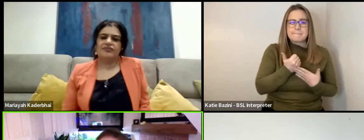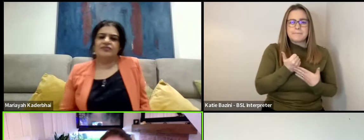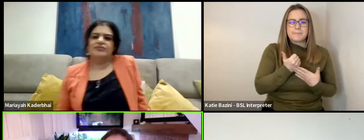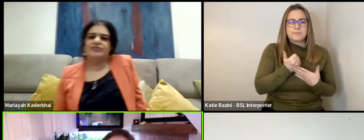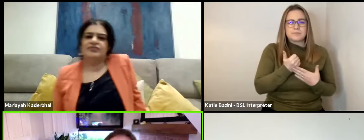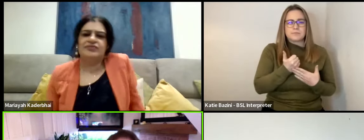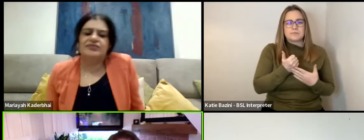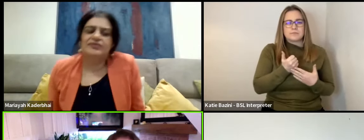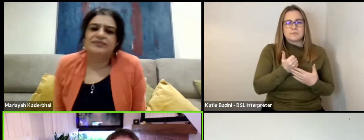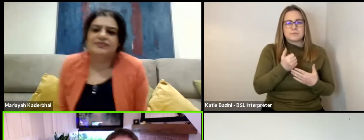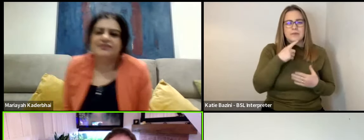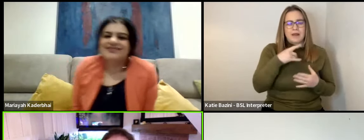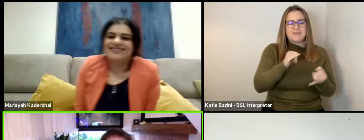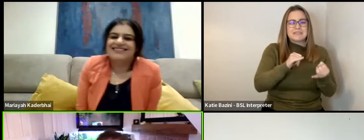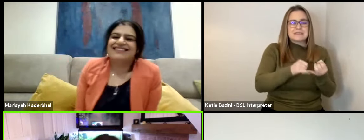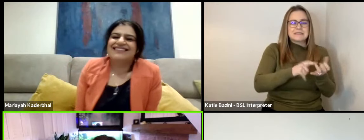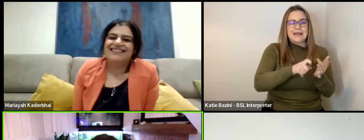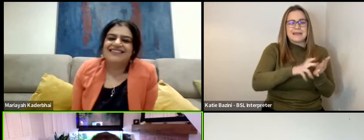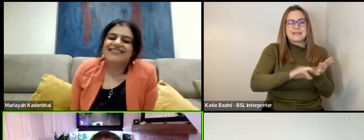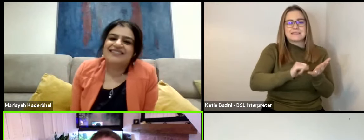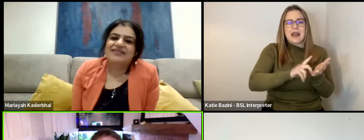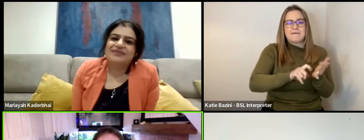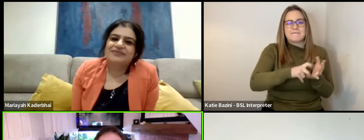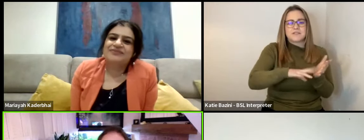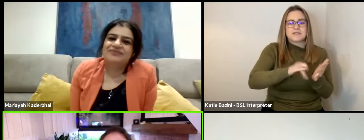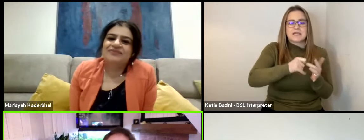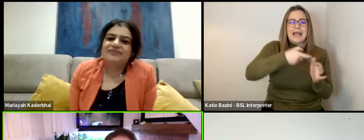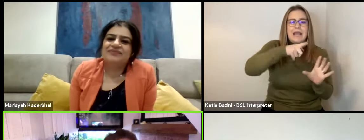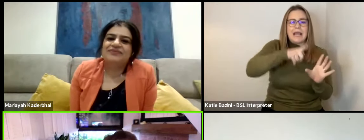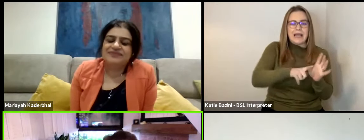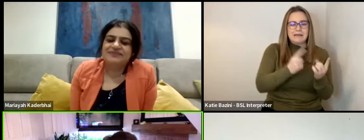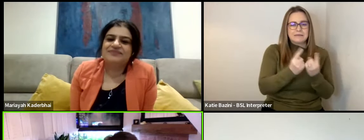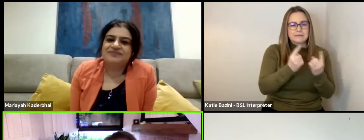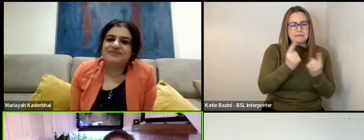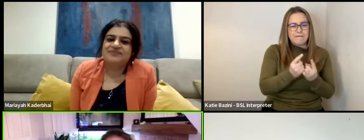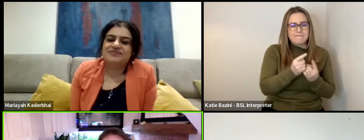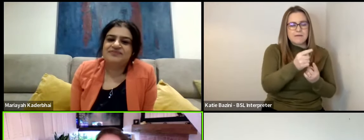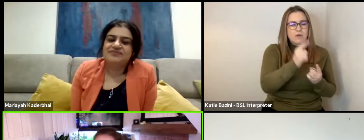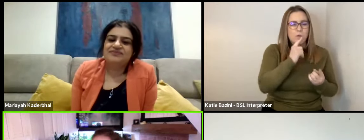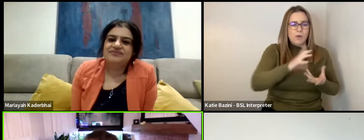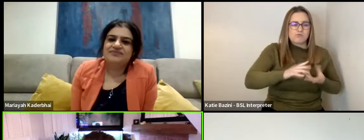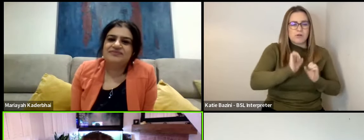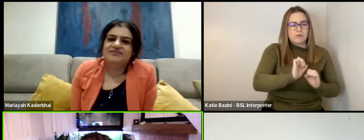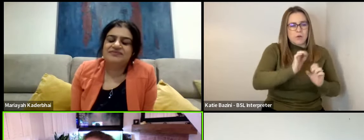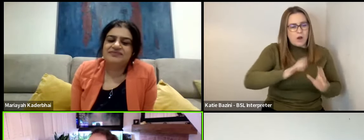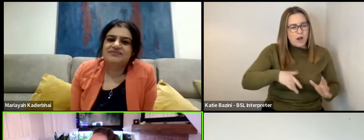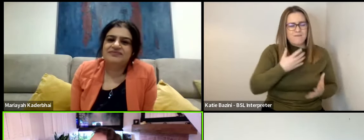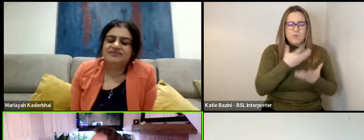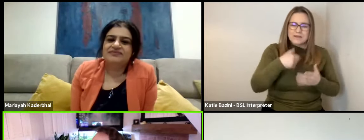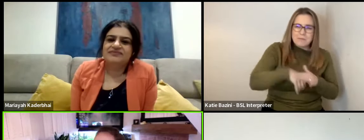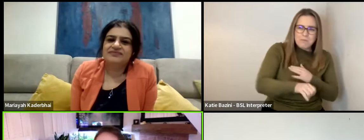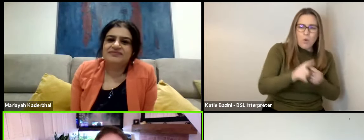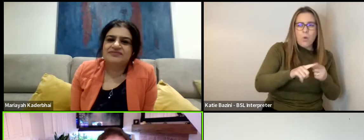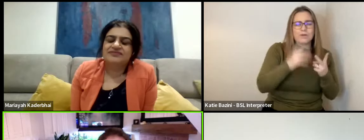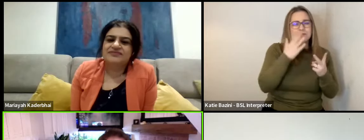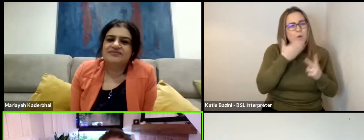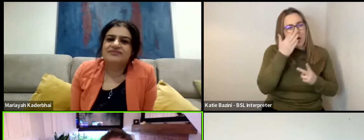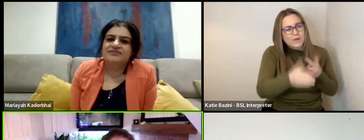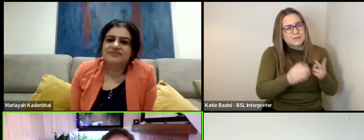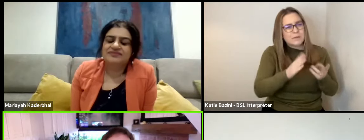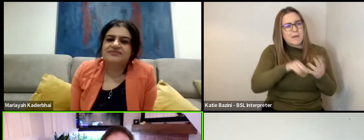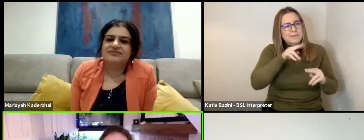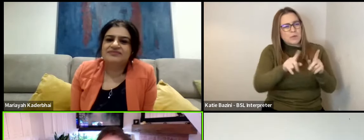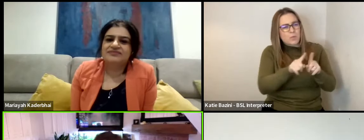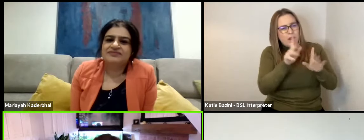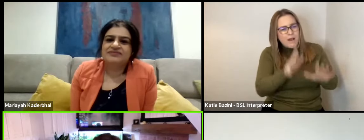kind of Stanislavski stuff, but you're creating a whole life about where he was born, what school he went to, what his mum and dad